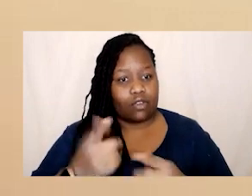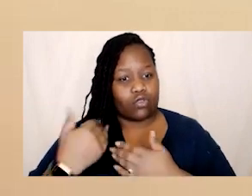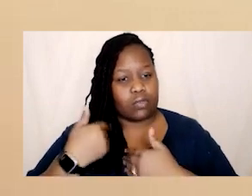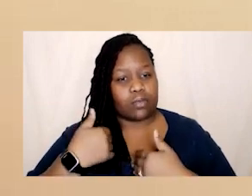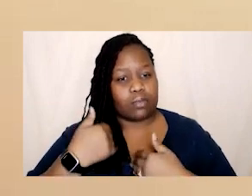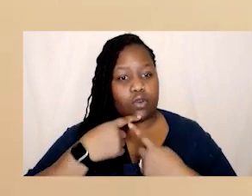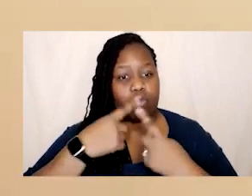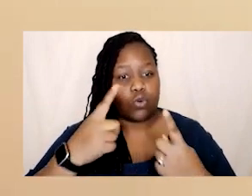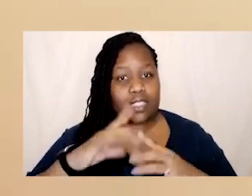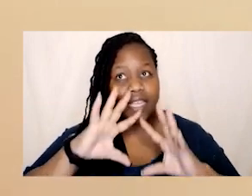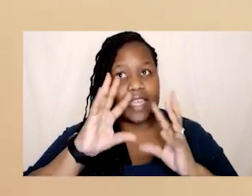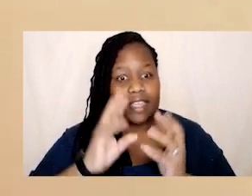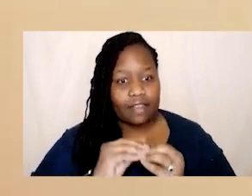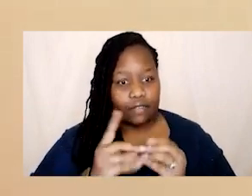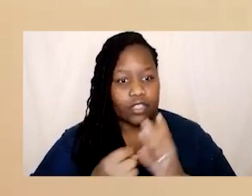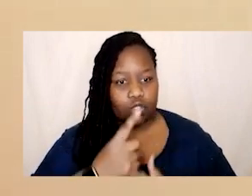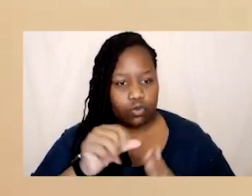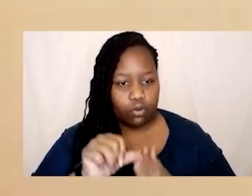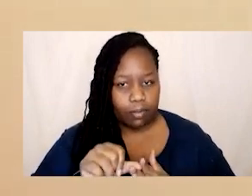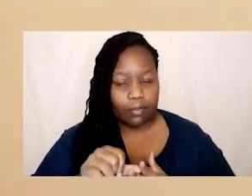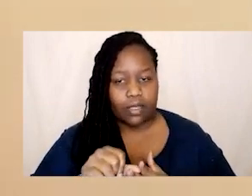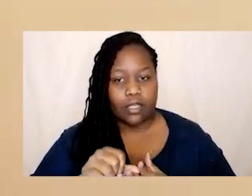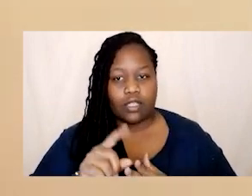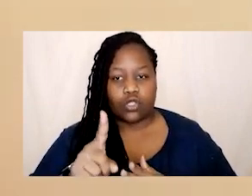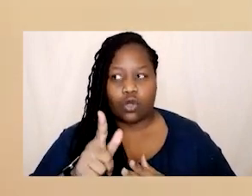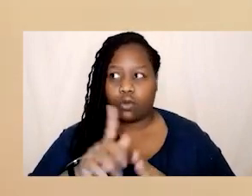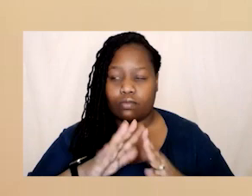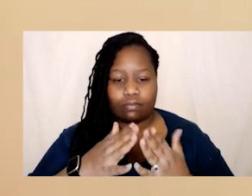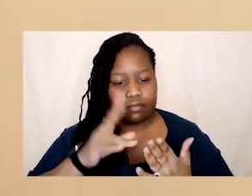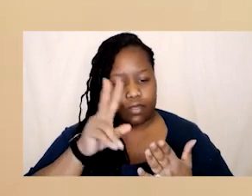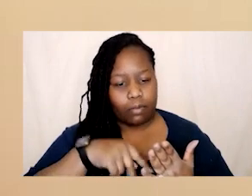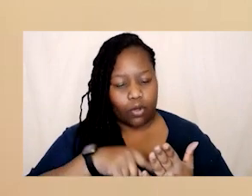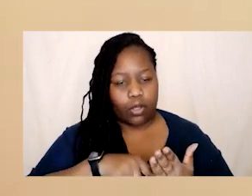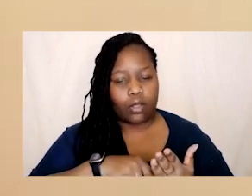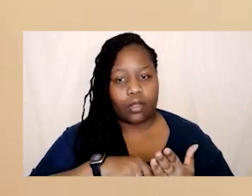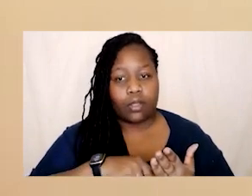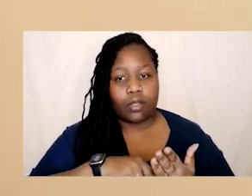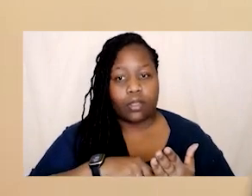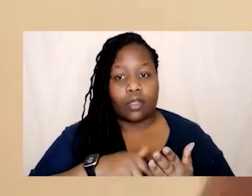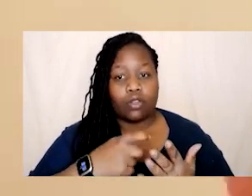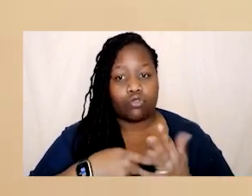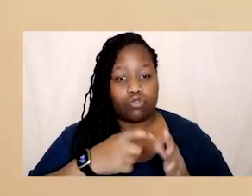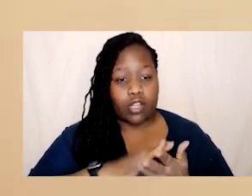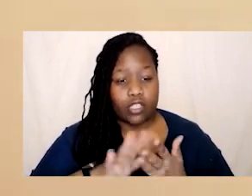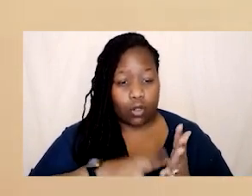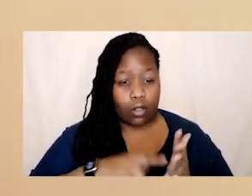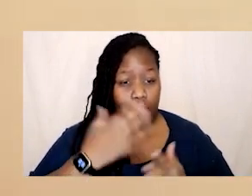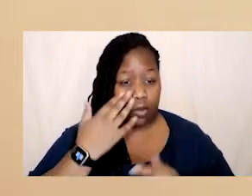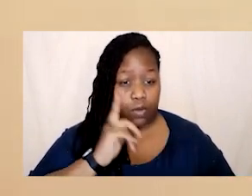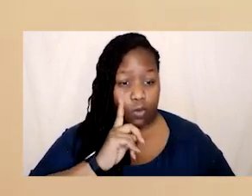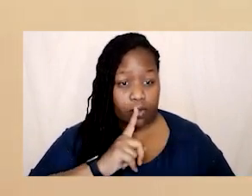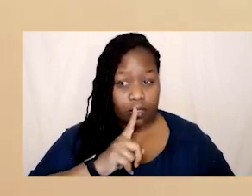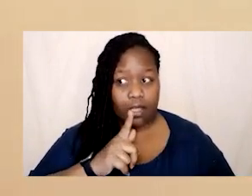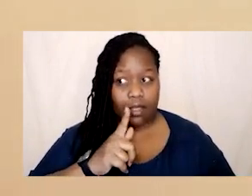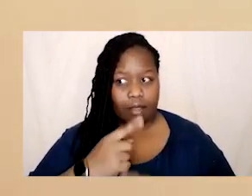single thing um showing up so i talk about the in my book how um rachel trip who was a counselor with me a white woman she didn't know this